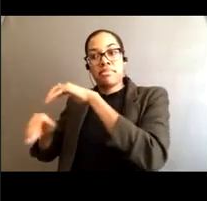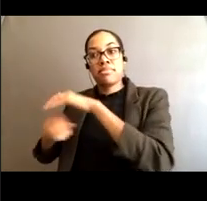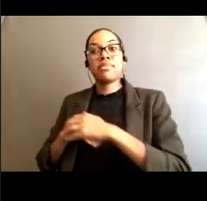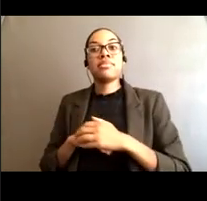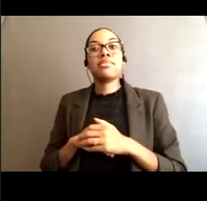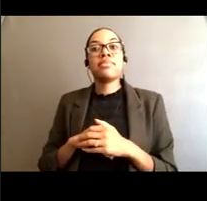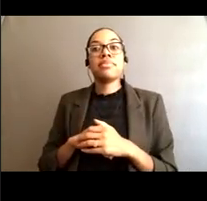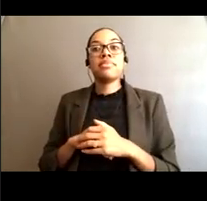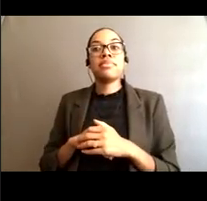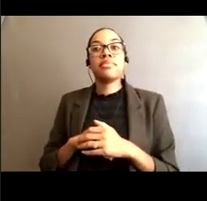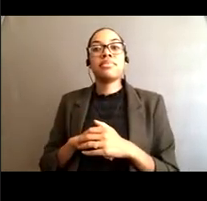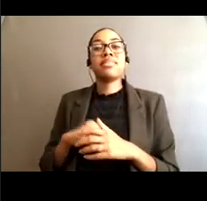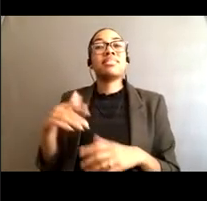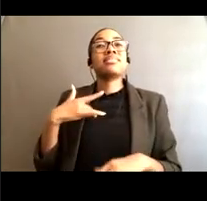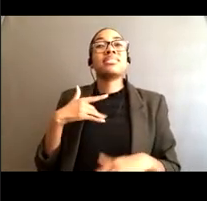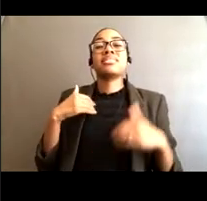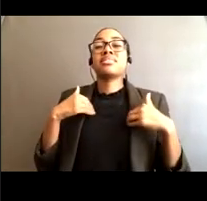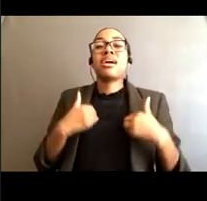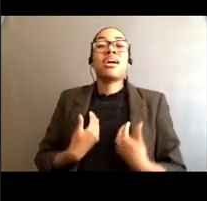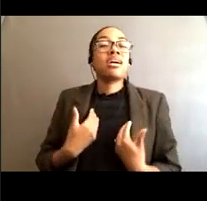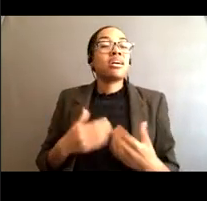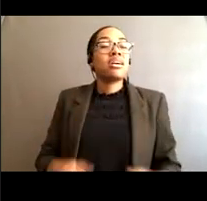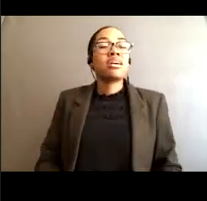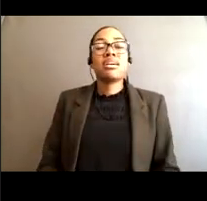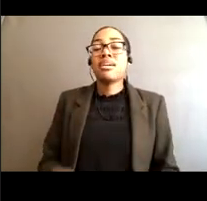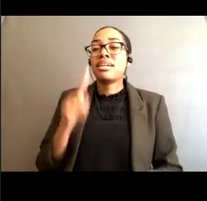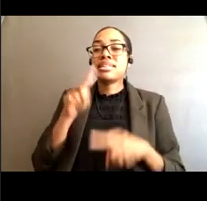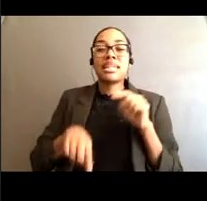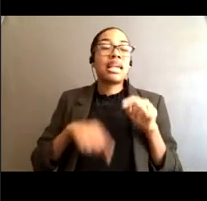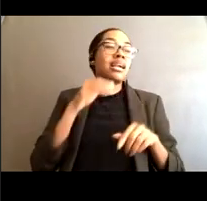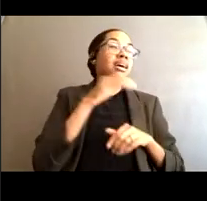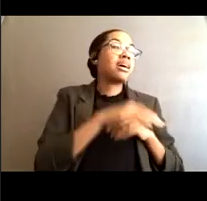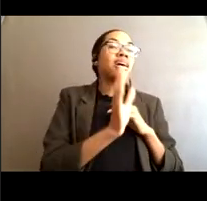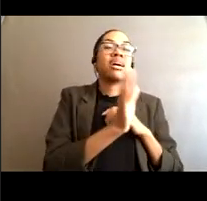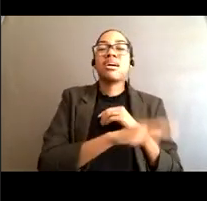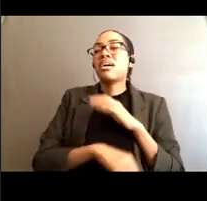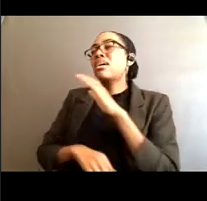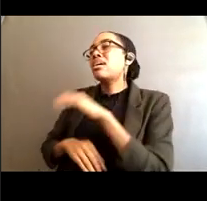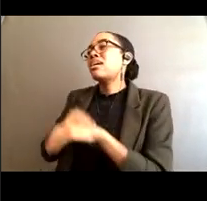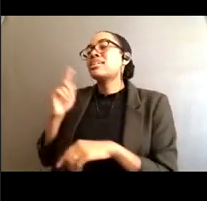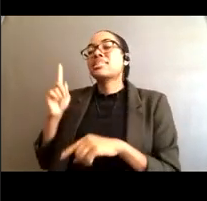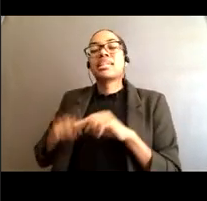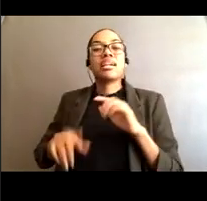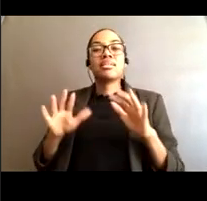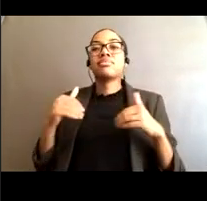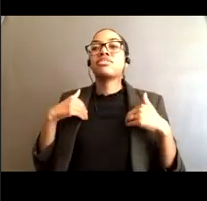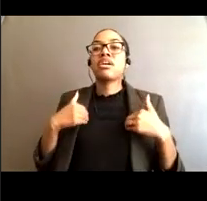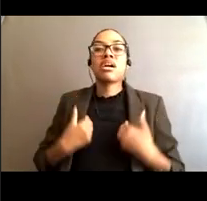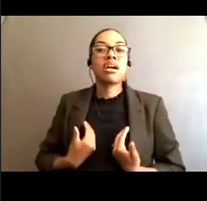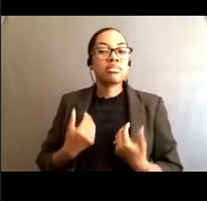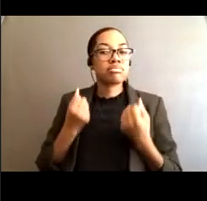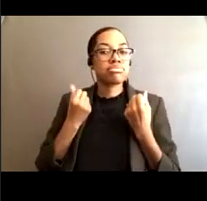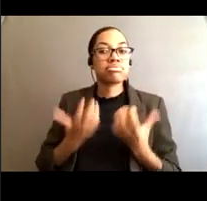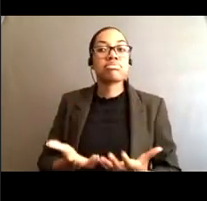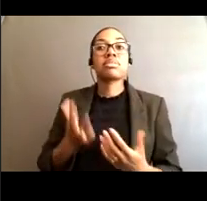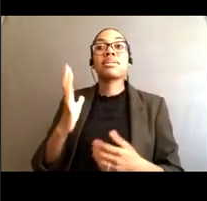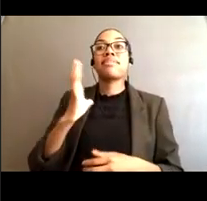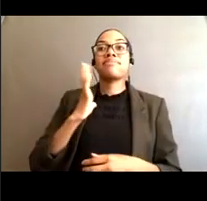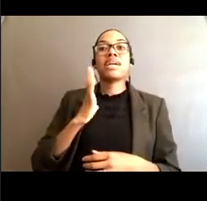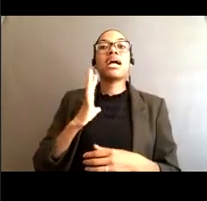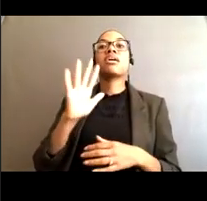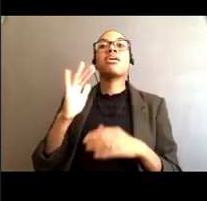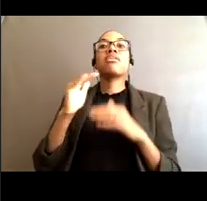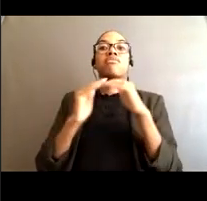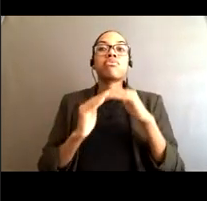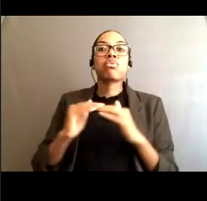or if you're too tired to swim save your energy by floating in the rip current and waving